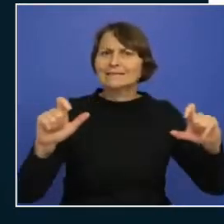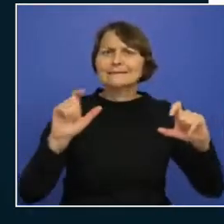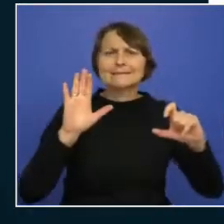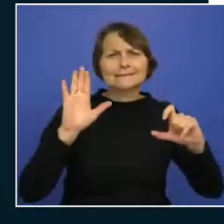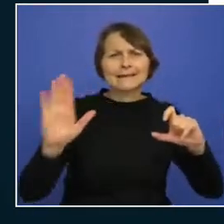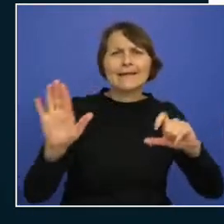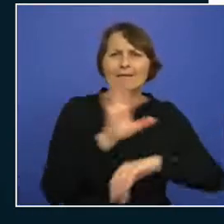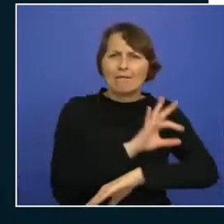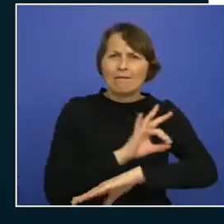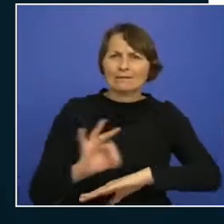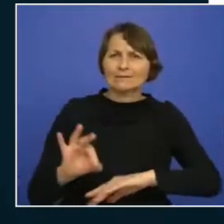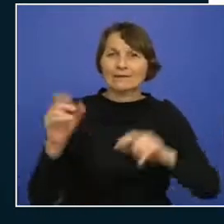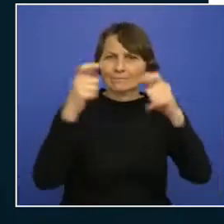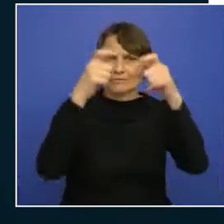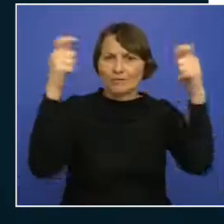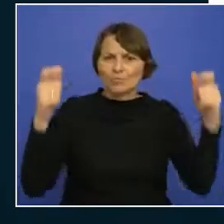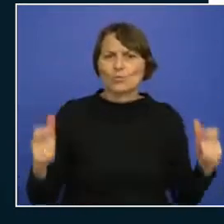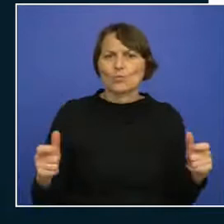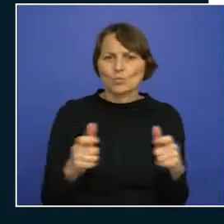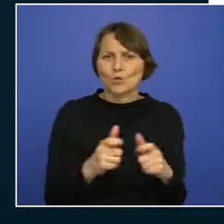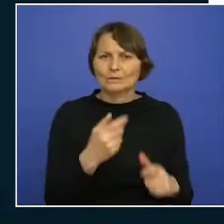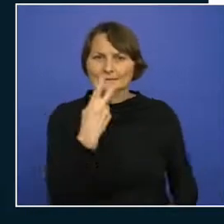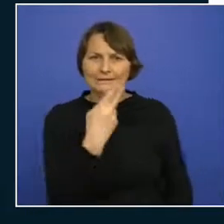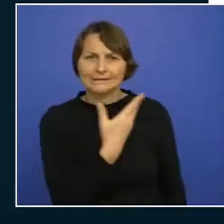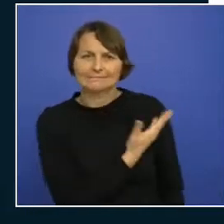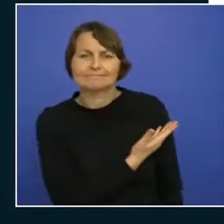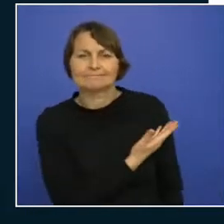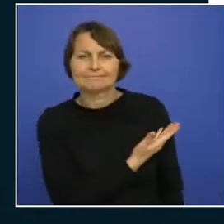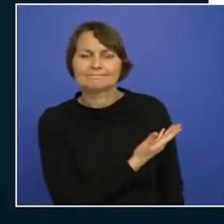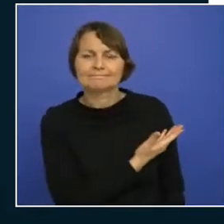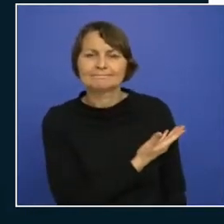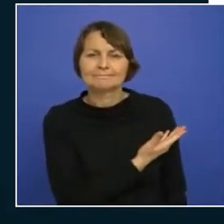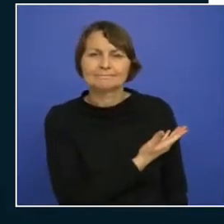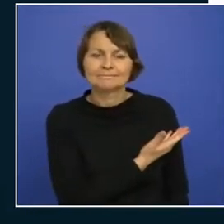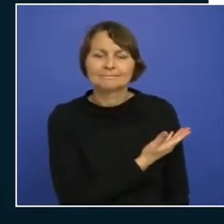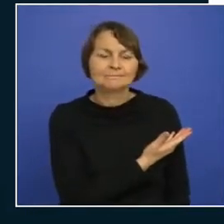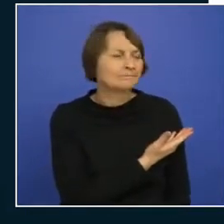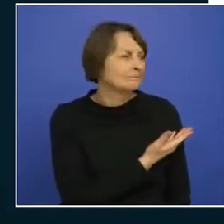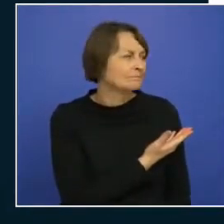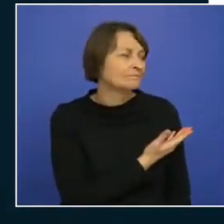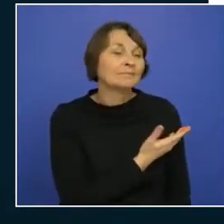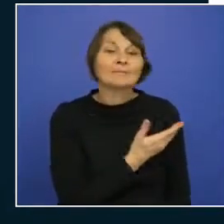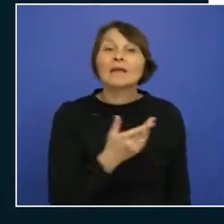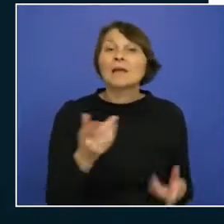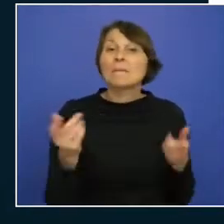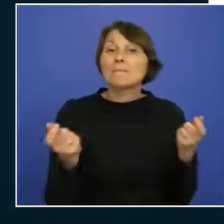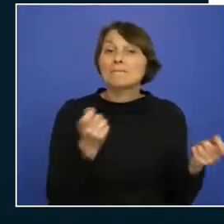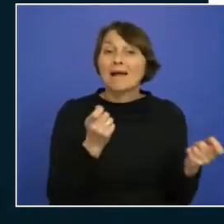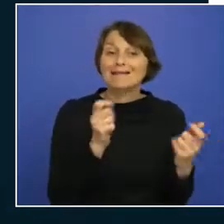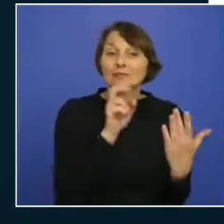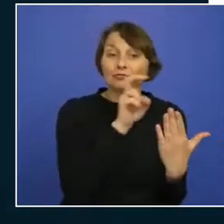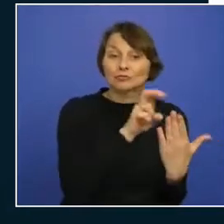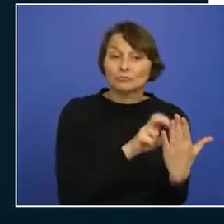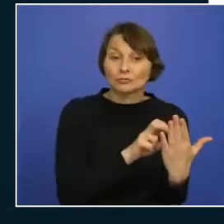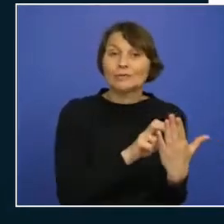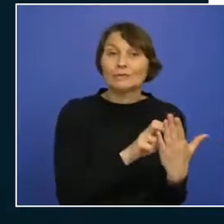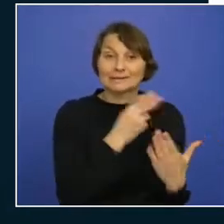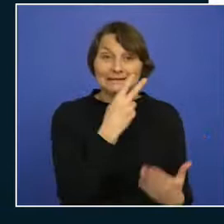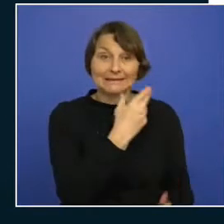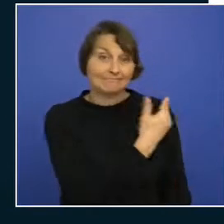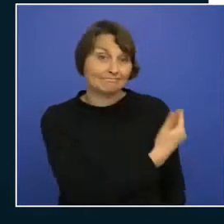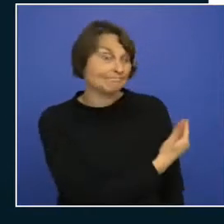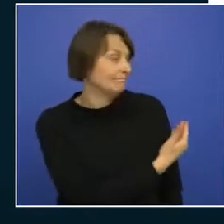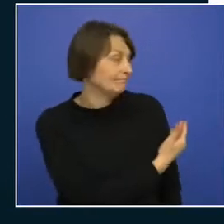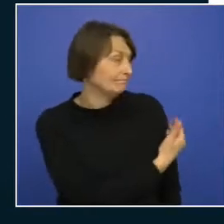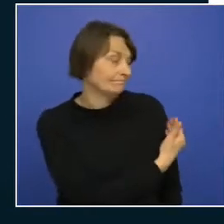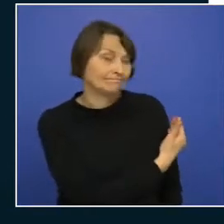can see here and the management subscription contains log analytics workspace for